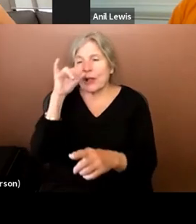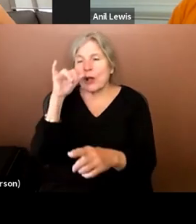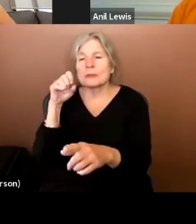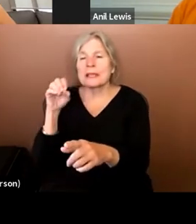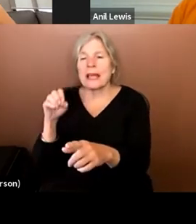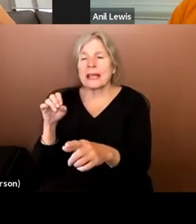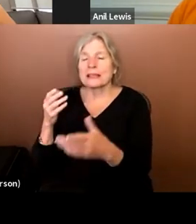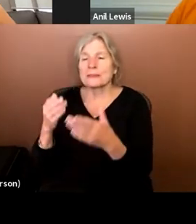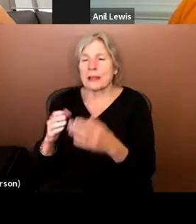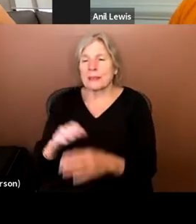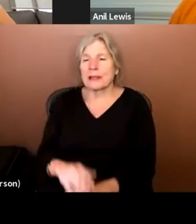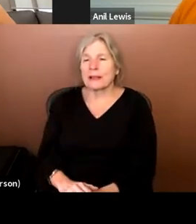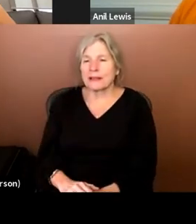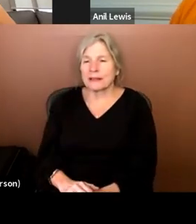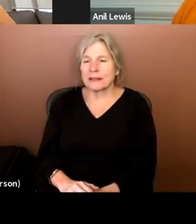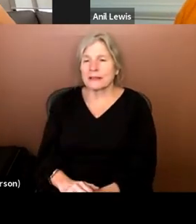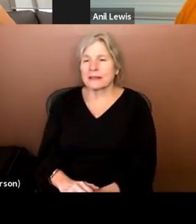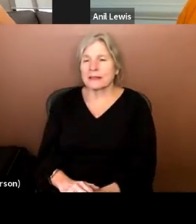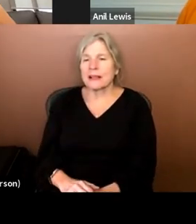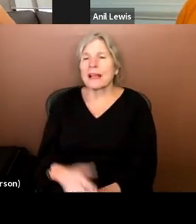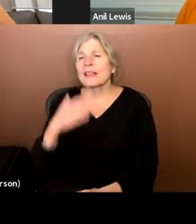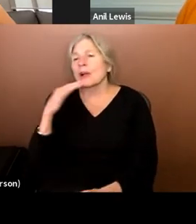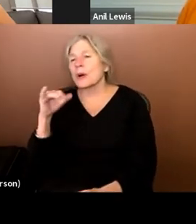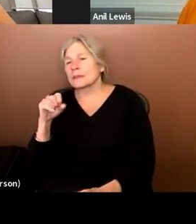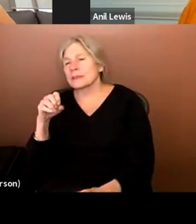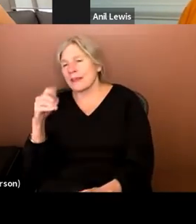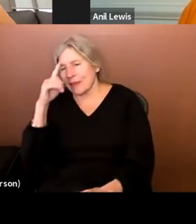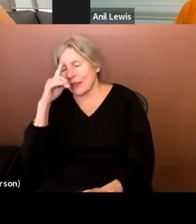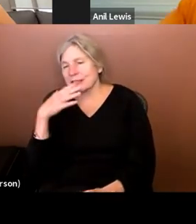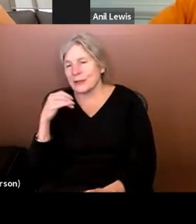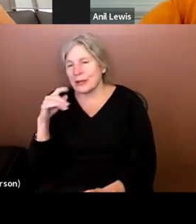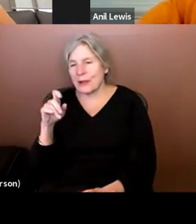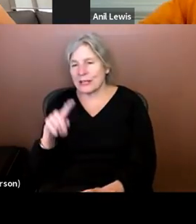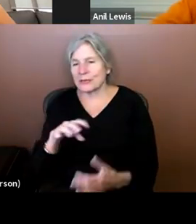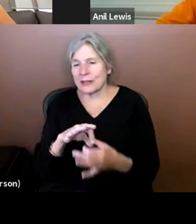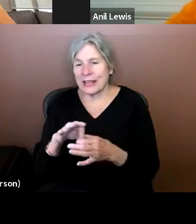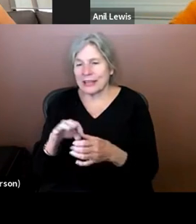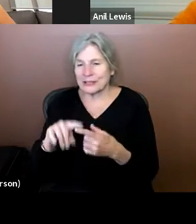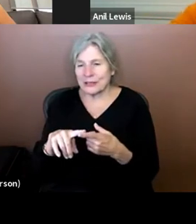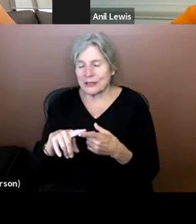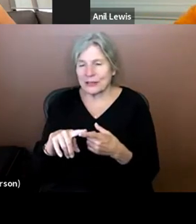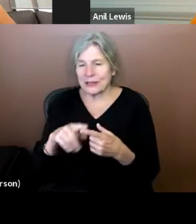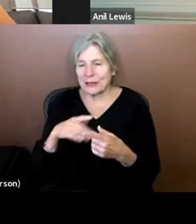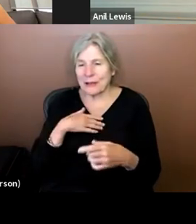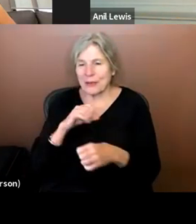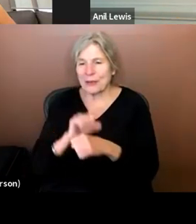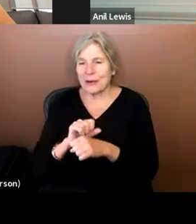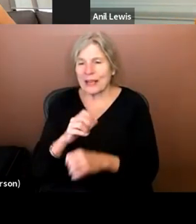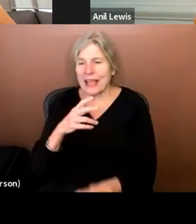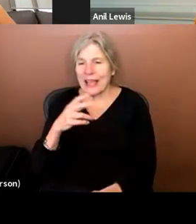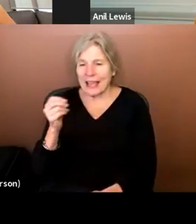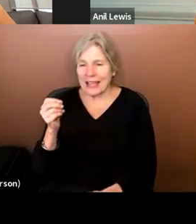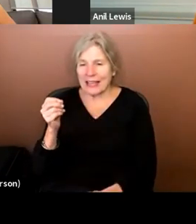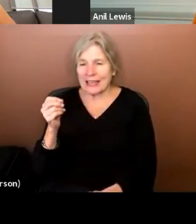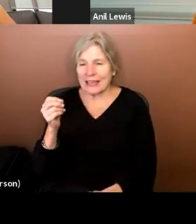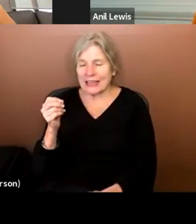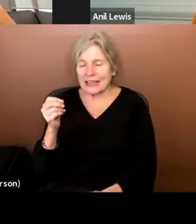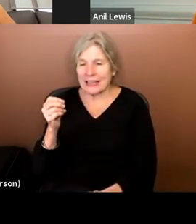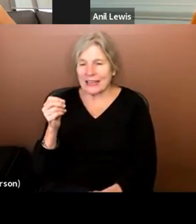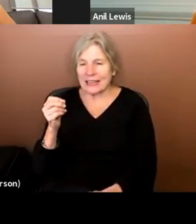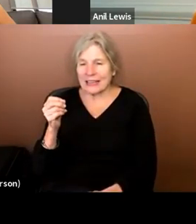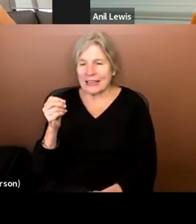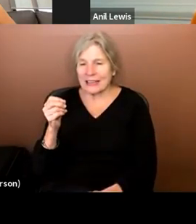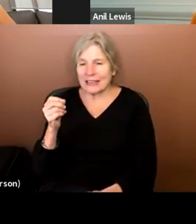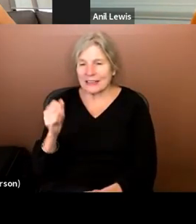maybe, um, so thanks Jose for that really sweet question related to, to my work. And, um, I, I